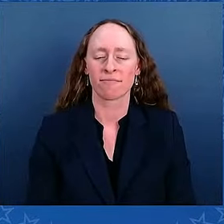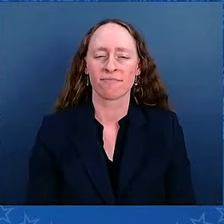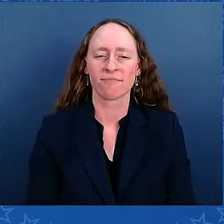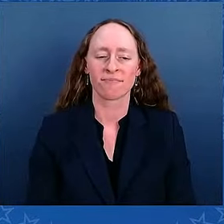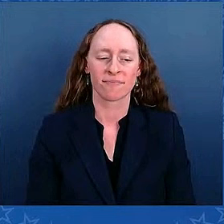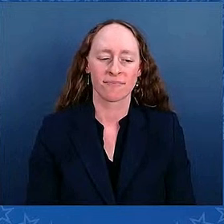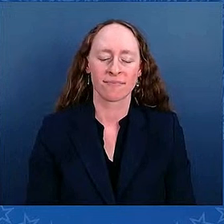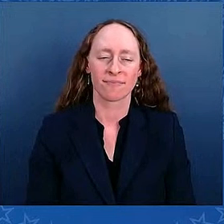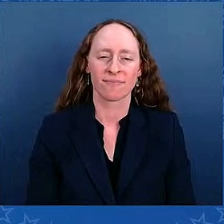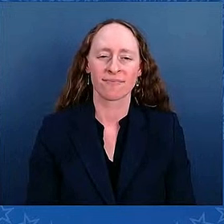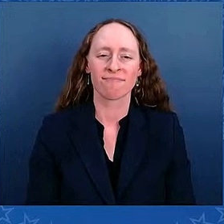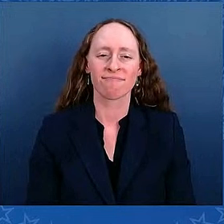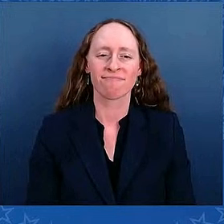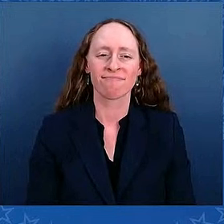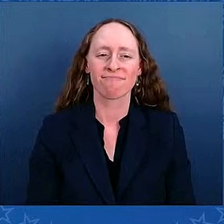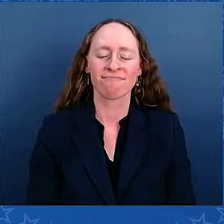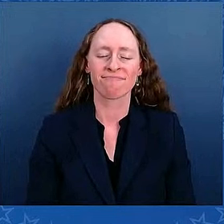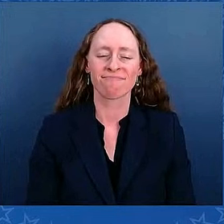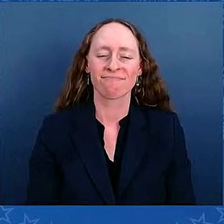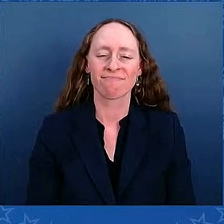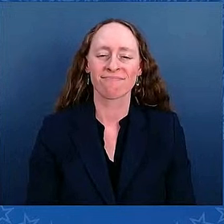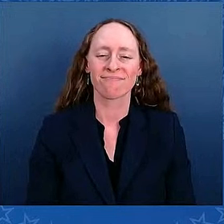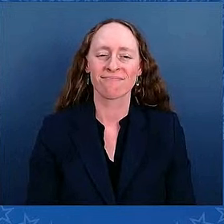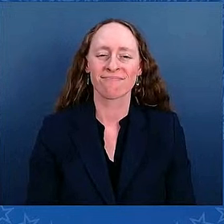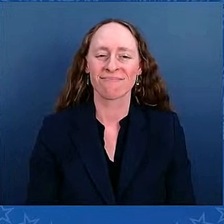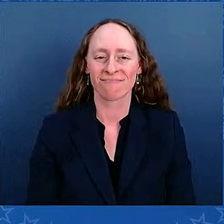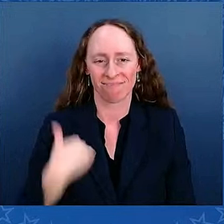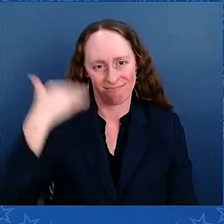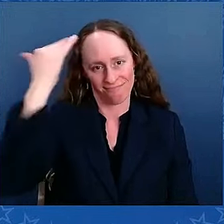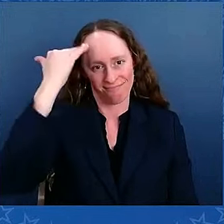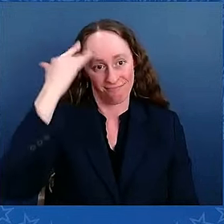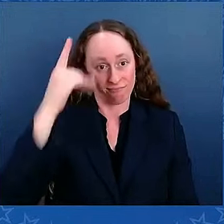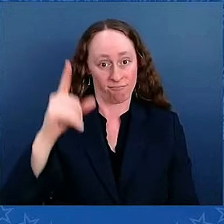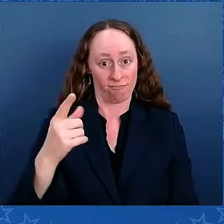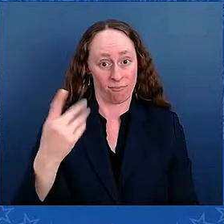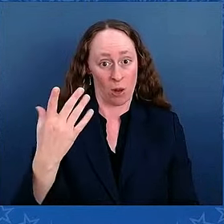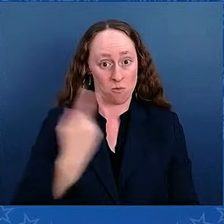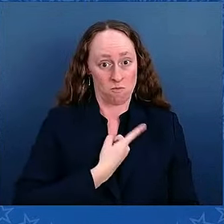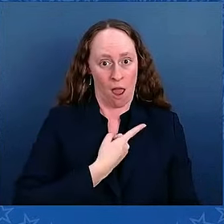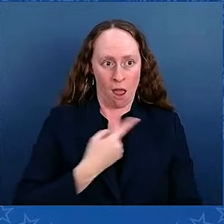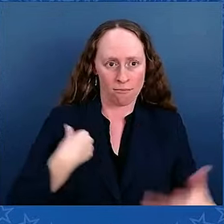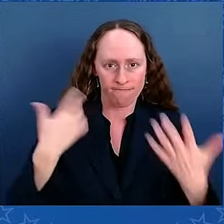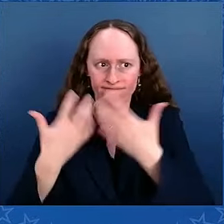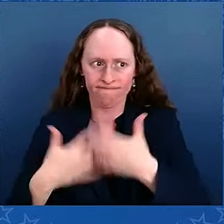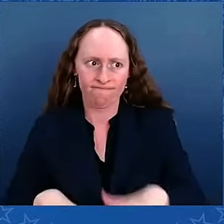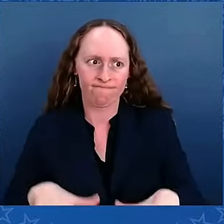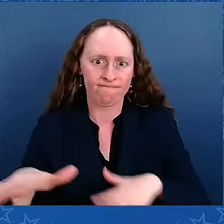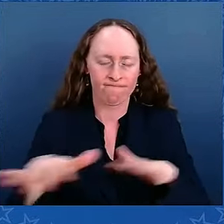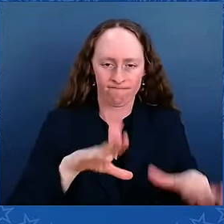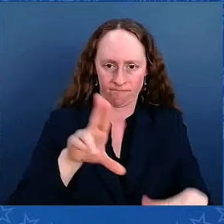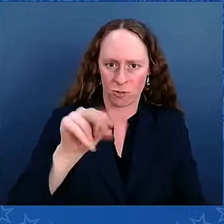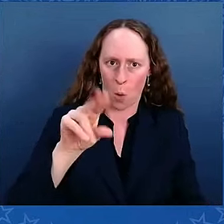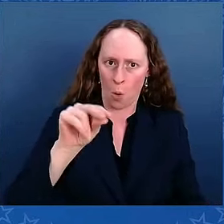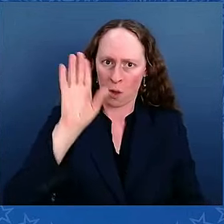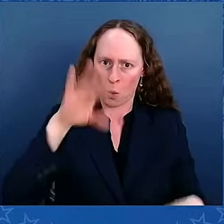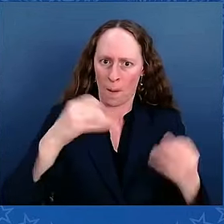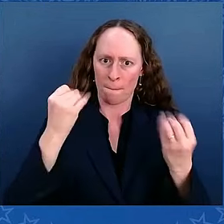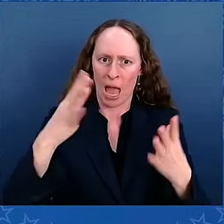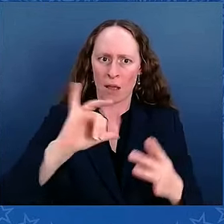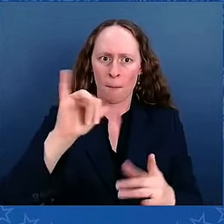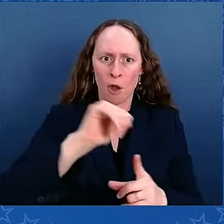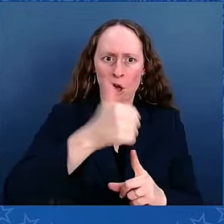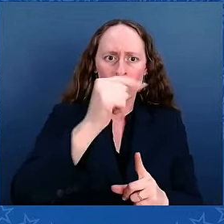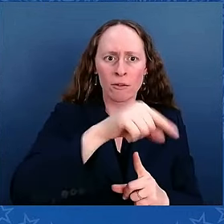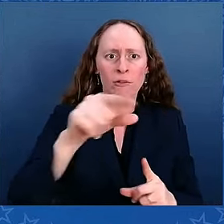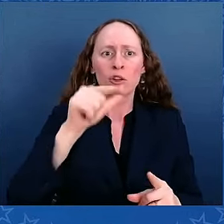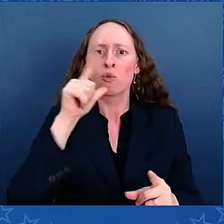I know I'm not the only shop store that's had the opportunity to have senior members retire, knowing that, thanks to this legislation, they can retire